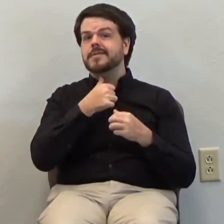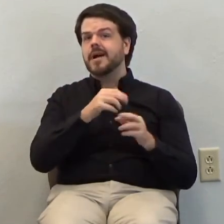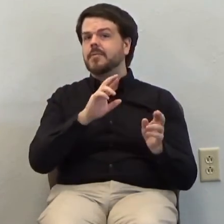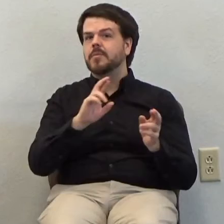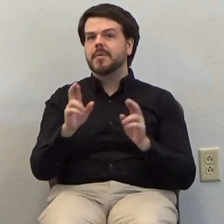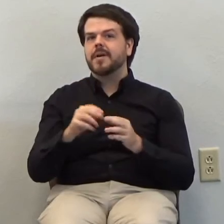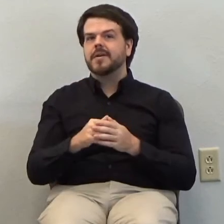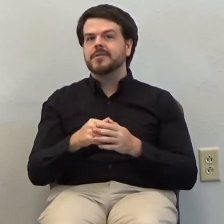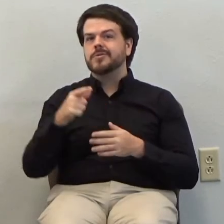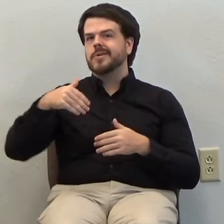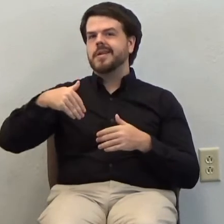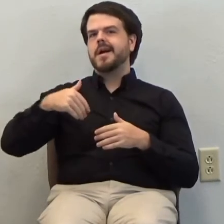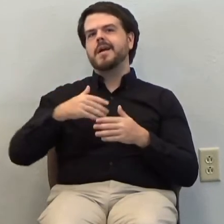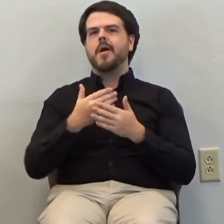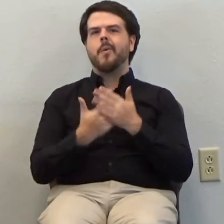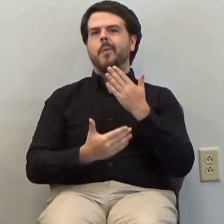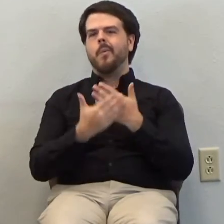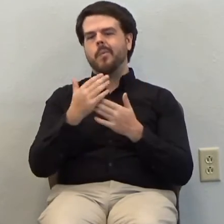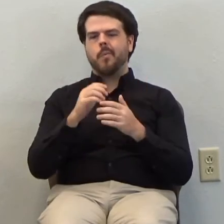washed for dinner